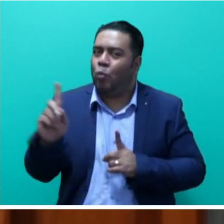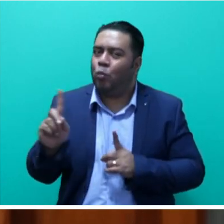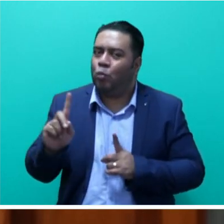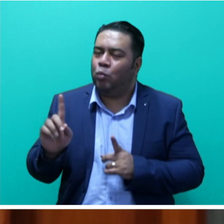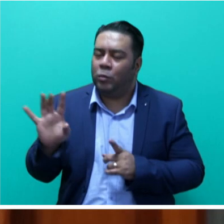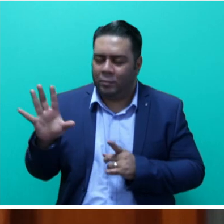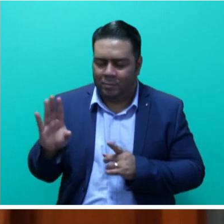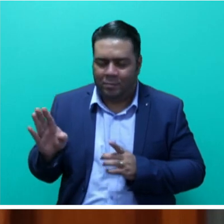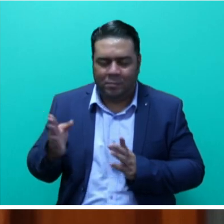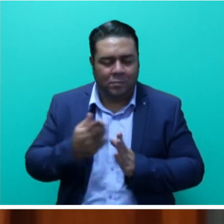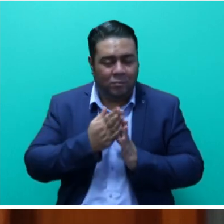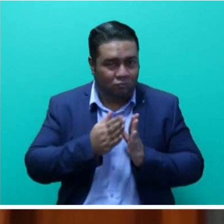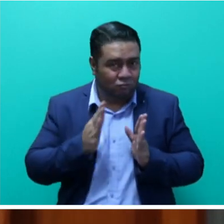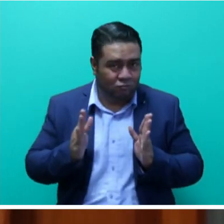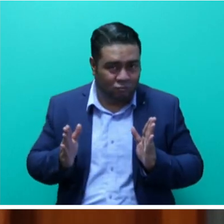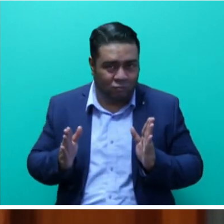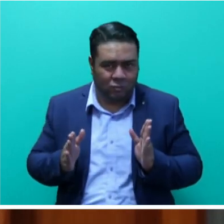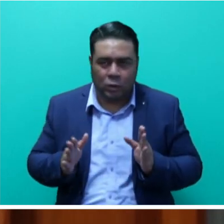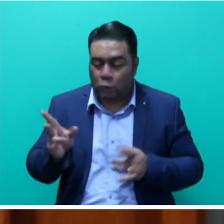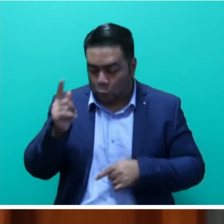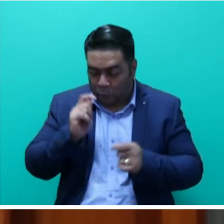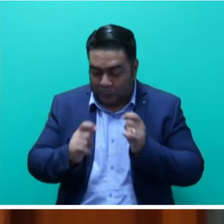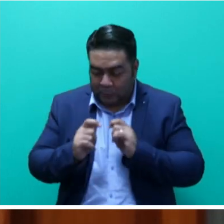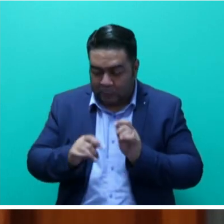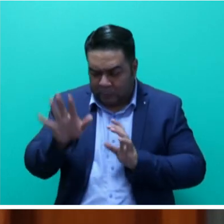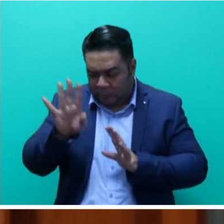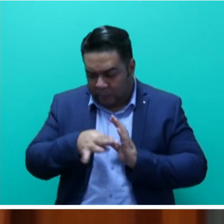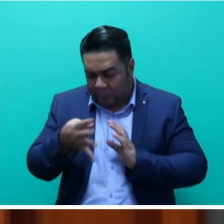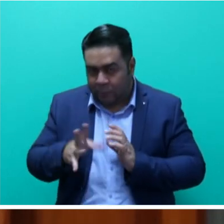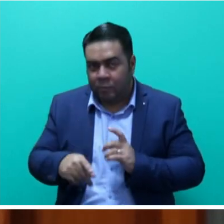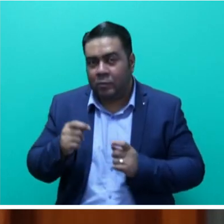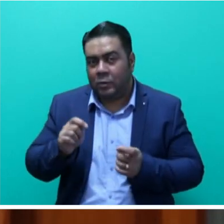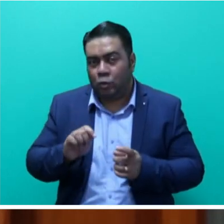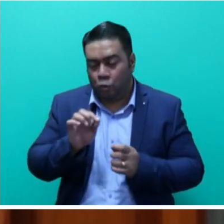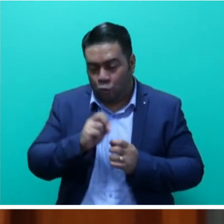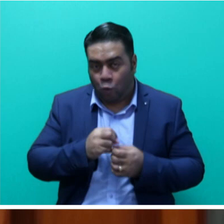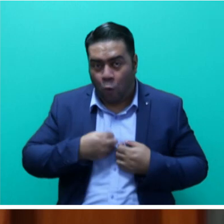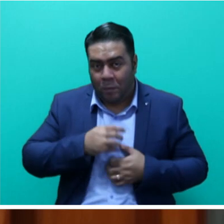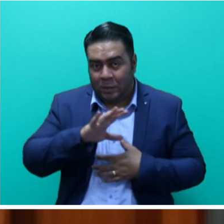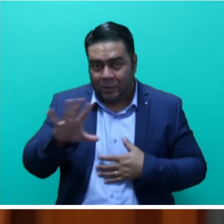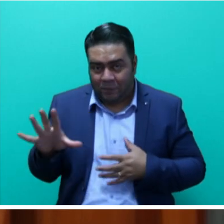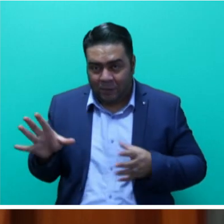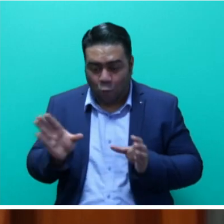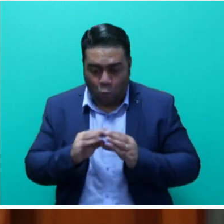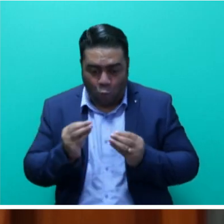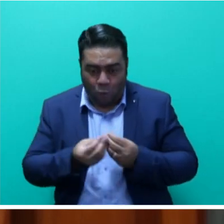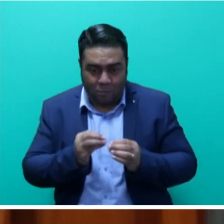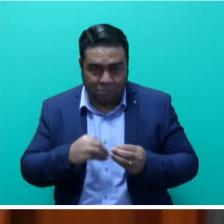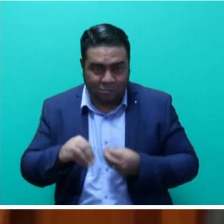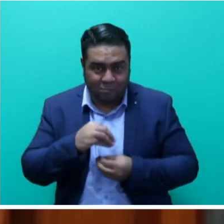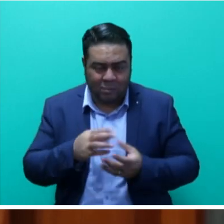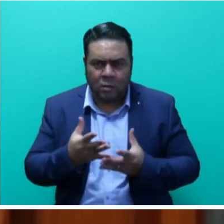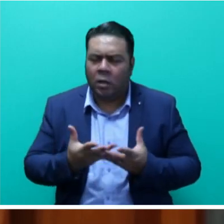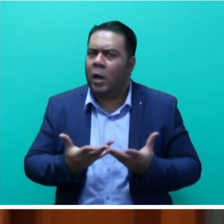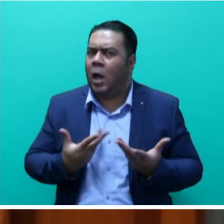were, but not limited to, to examine the current state of cooperatives in the Asia-Pacific, and their